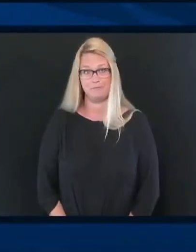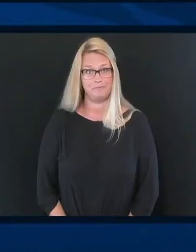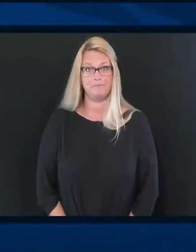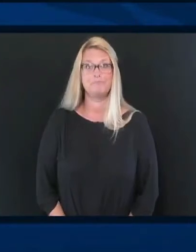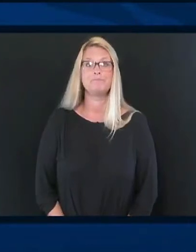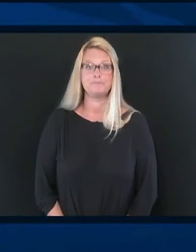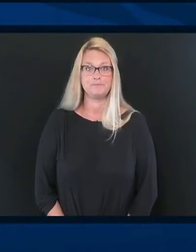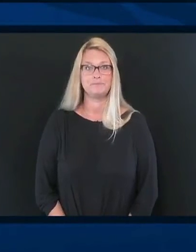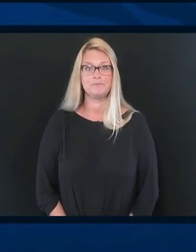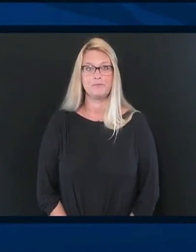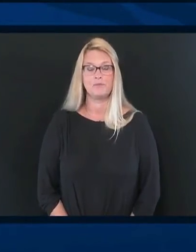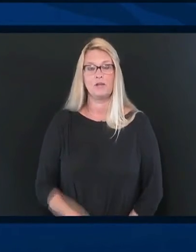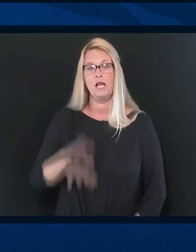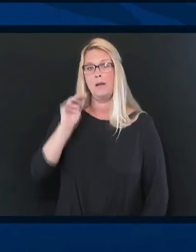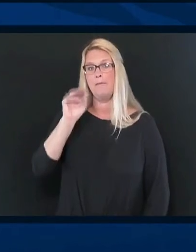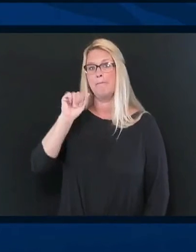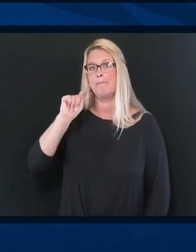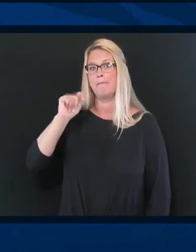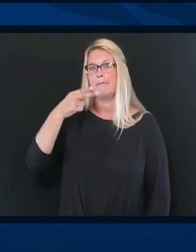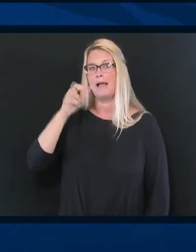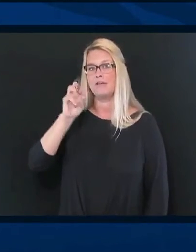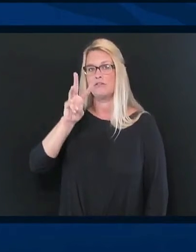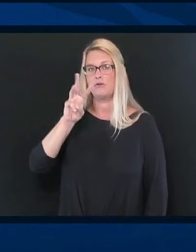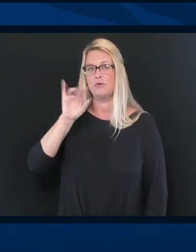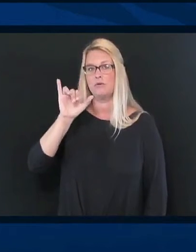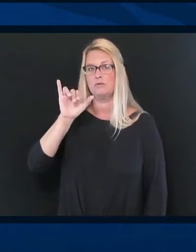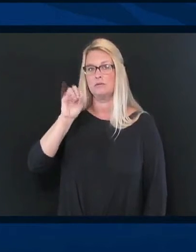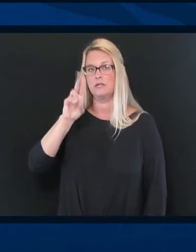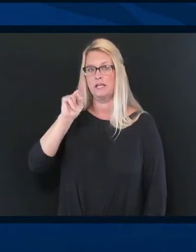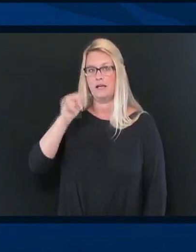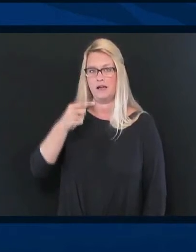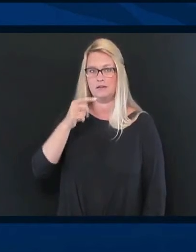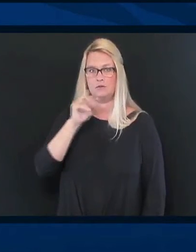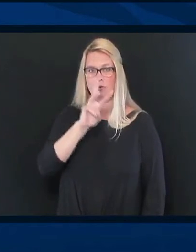All right. Thank you, Mark. Next to Matthew Young with the West Virginia Daily News.